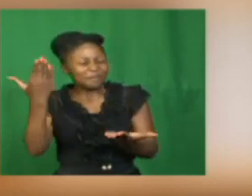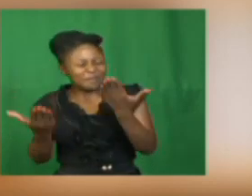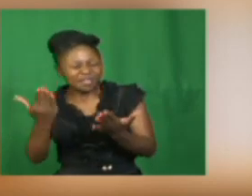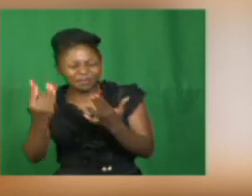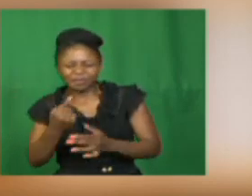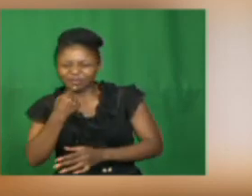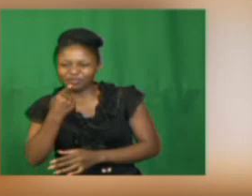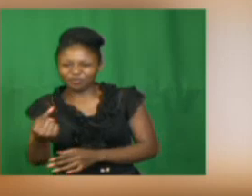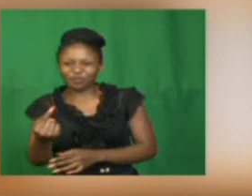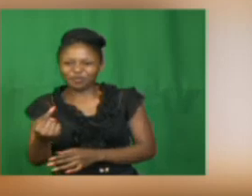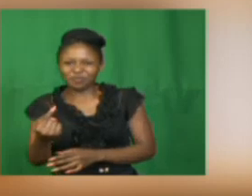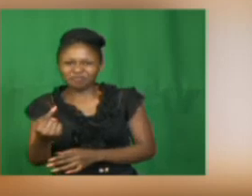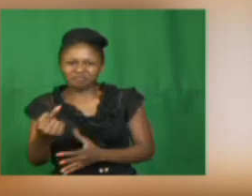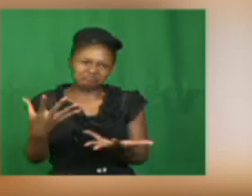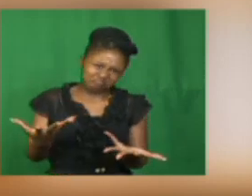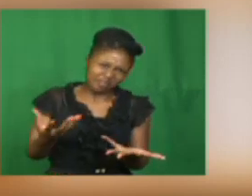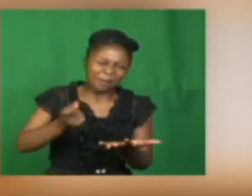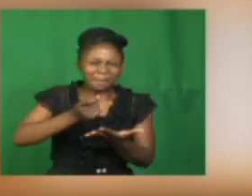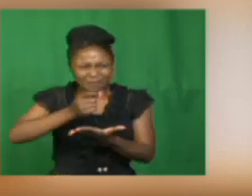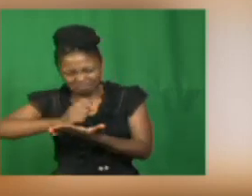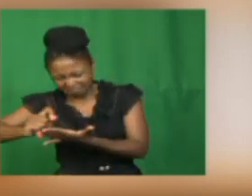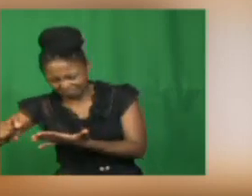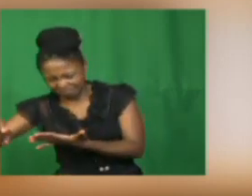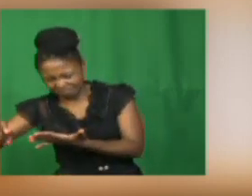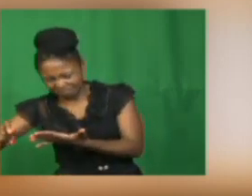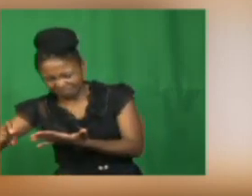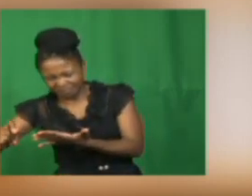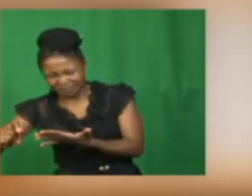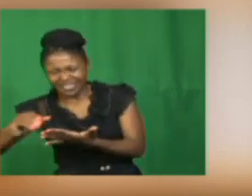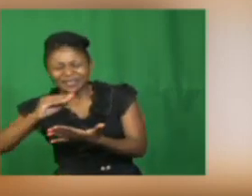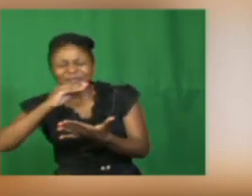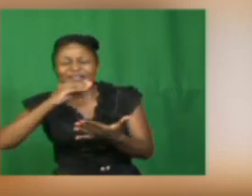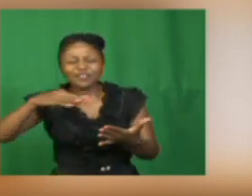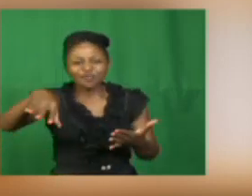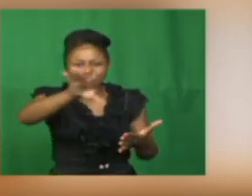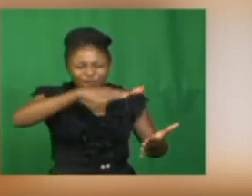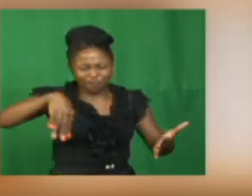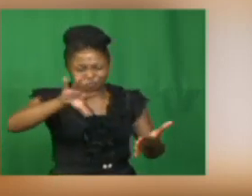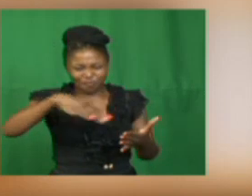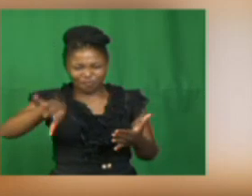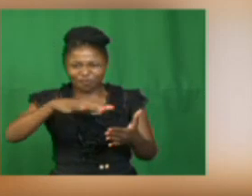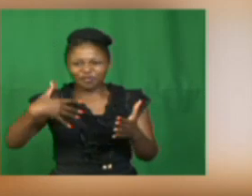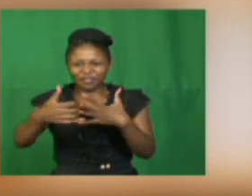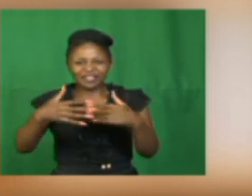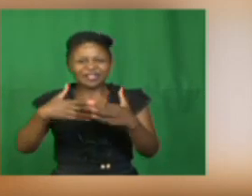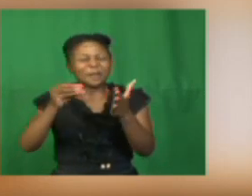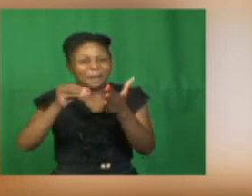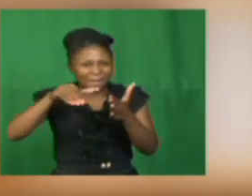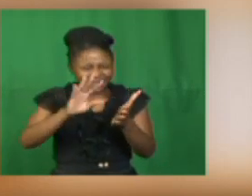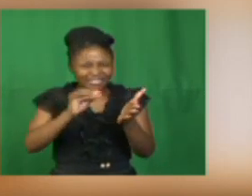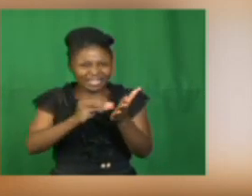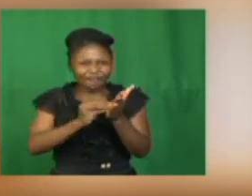or written. These events should come in a certain order.